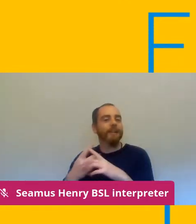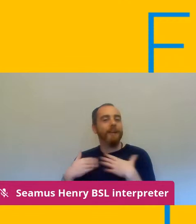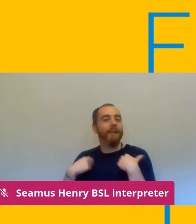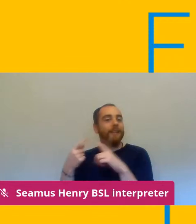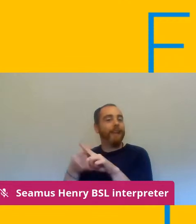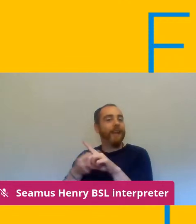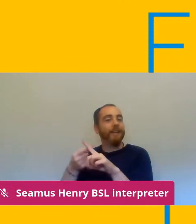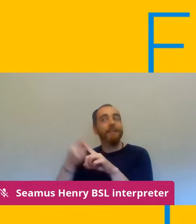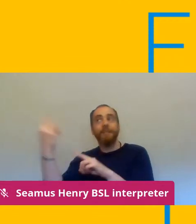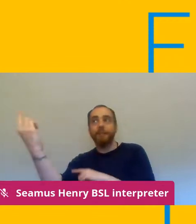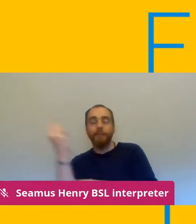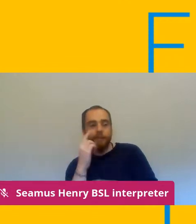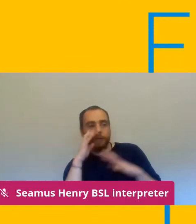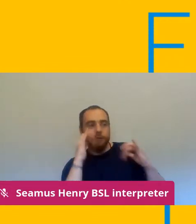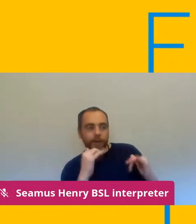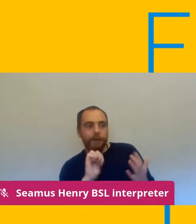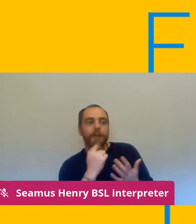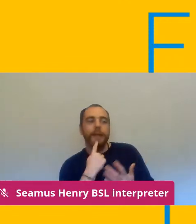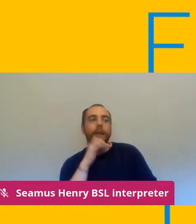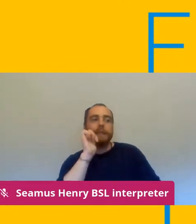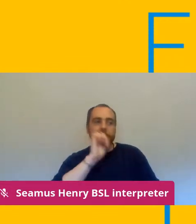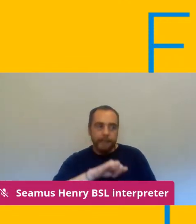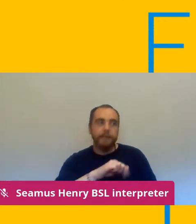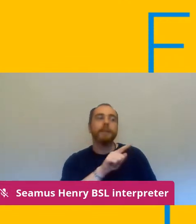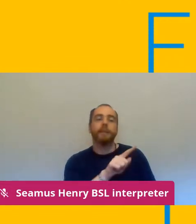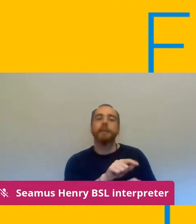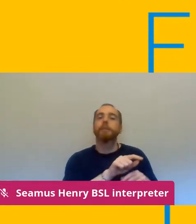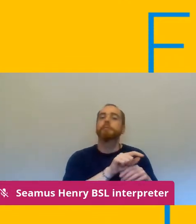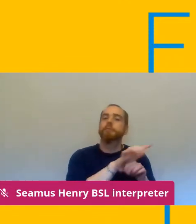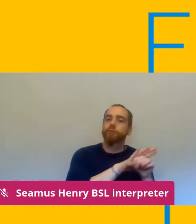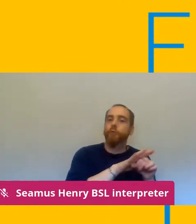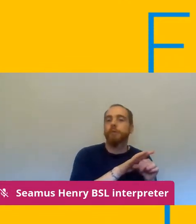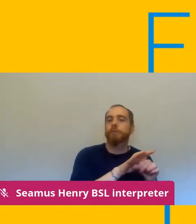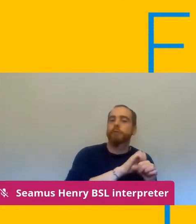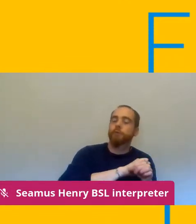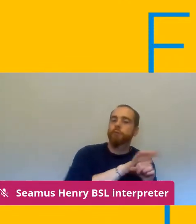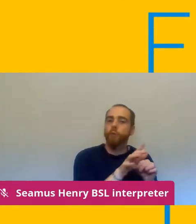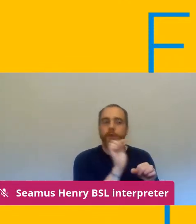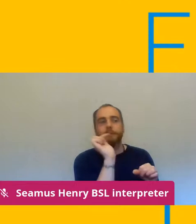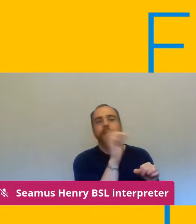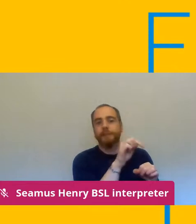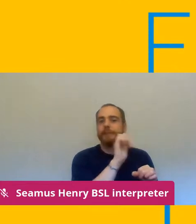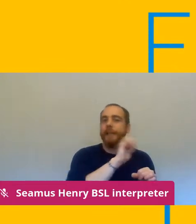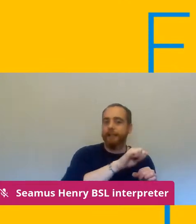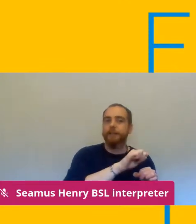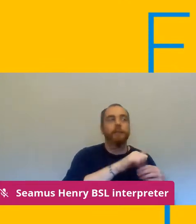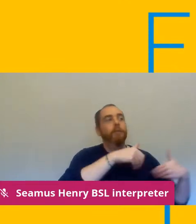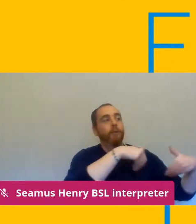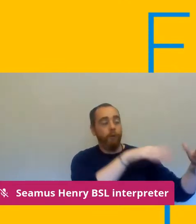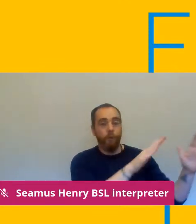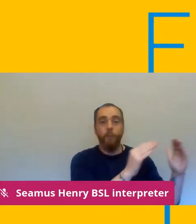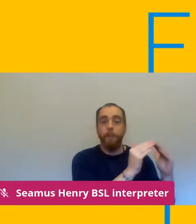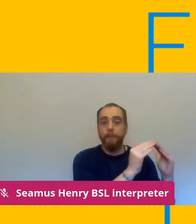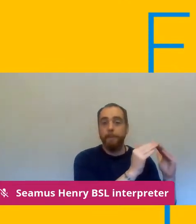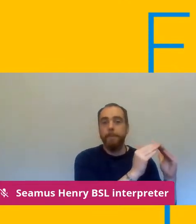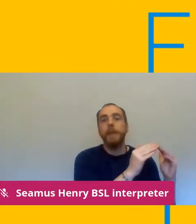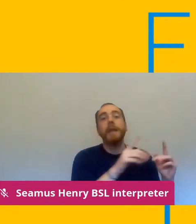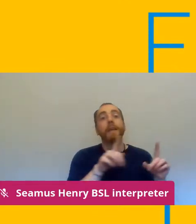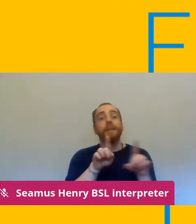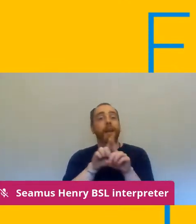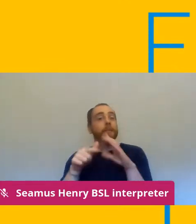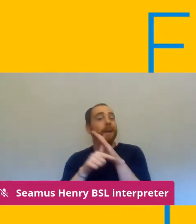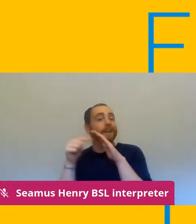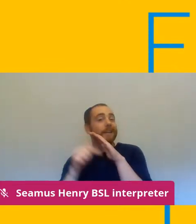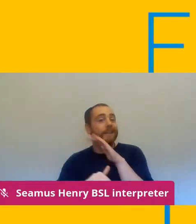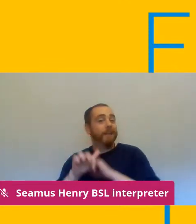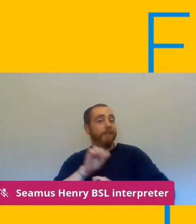the problem we're having with that as well is that we're not really sure what this deep cleaning entails there's some some misunderstanding going on between the cleaners and